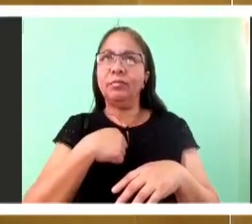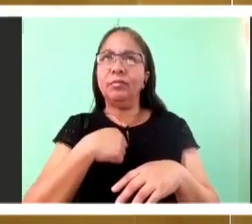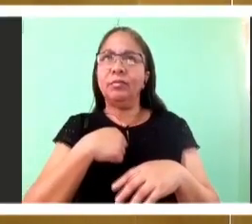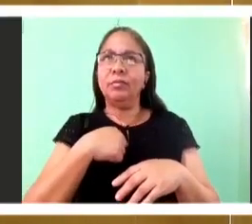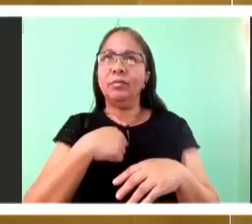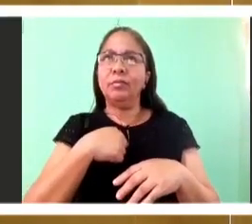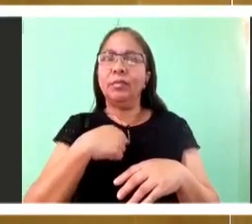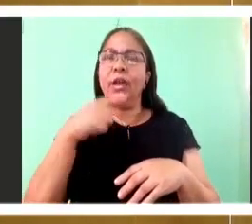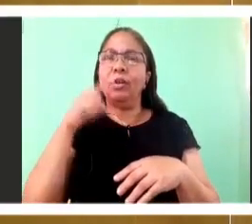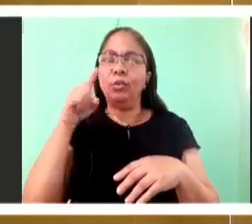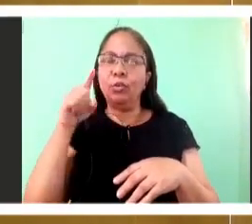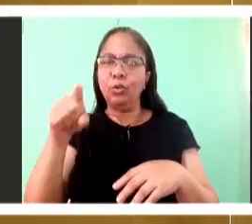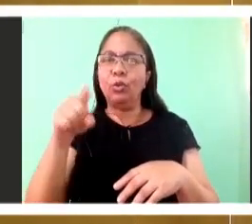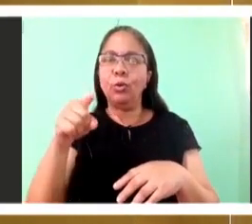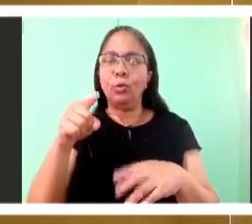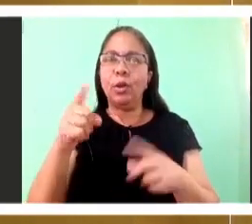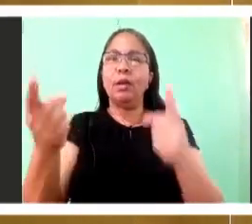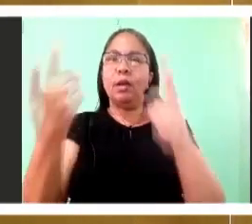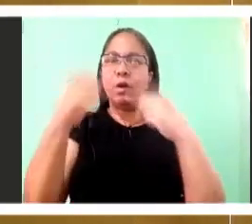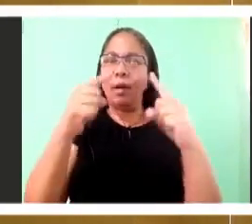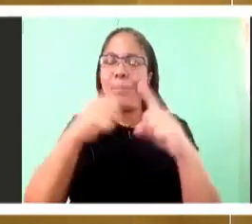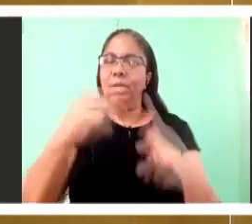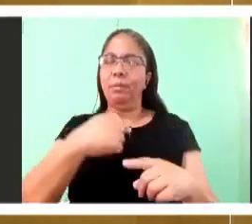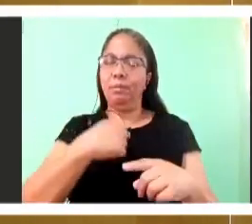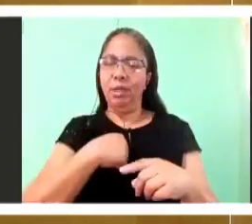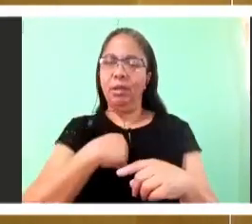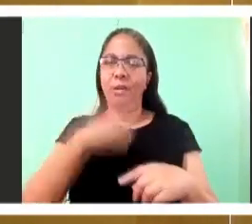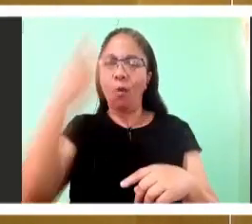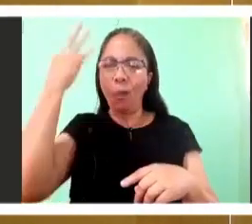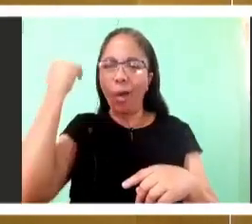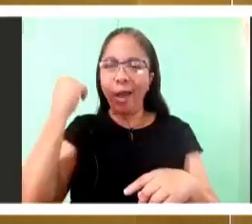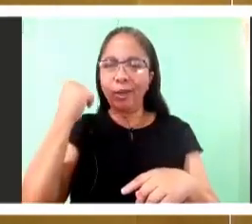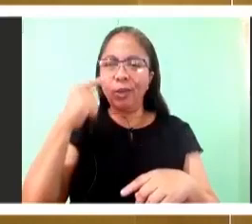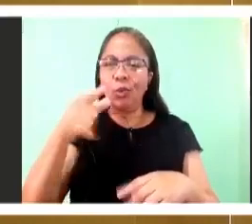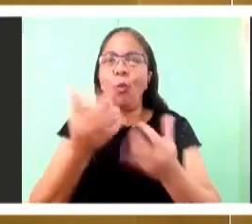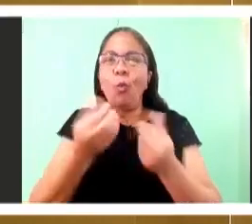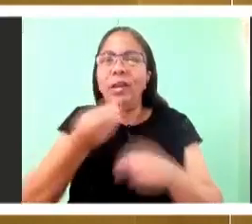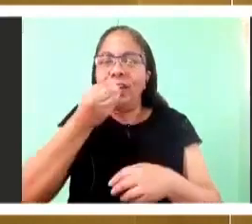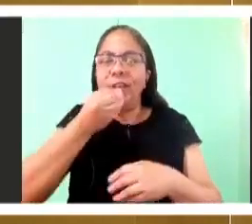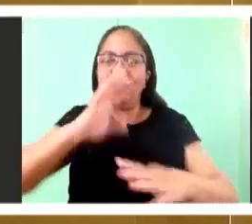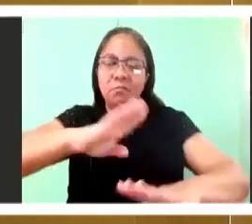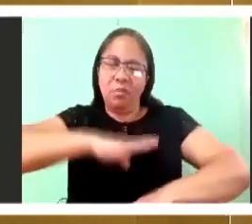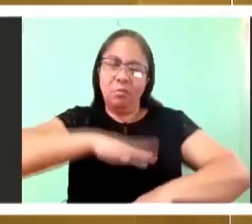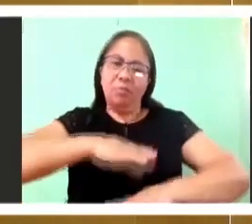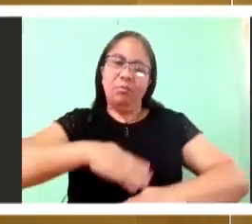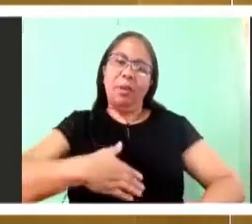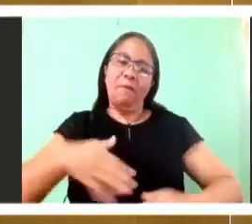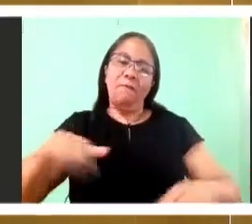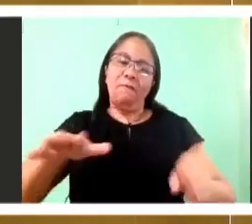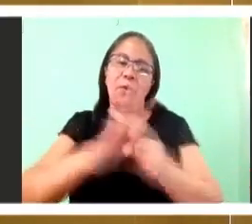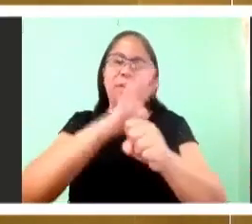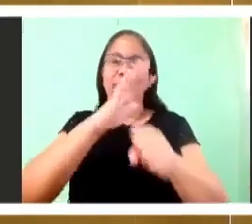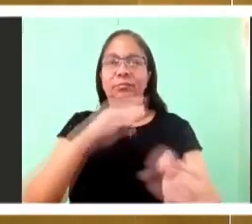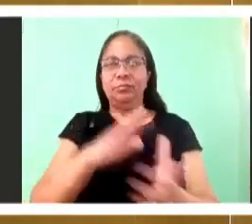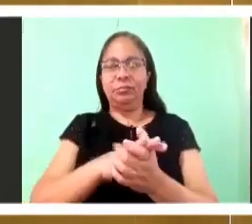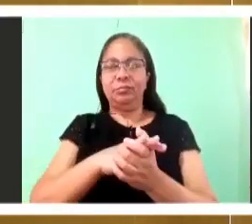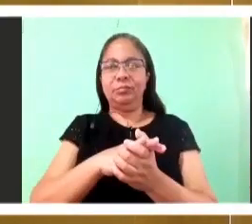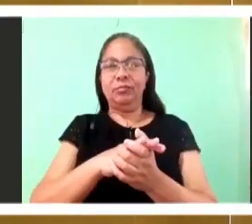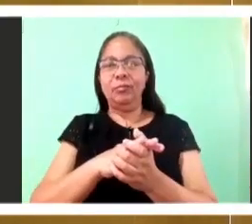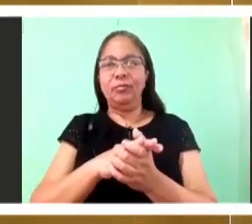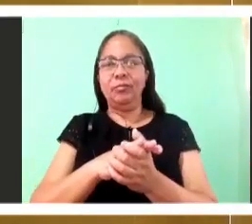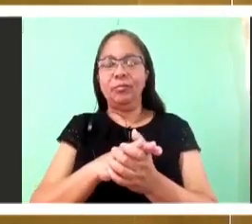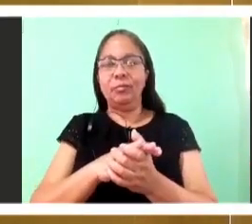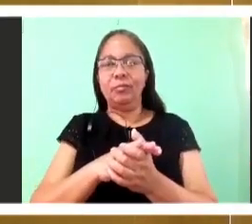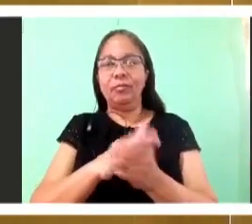Jesus moves them along and moves them to, unless you eat of my body and